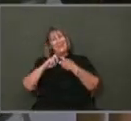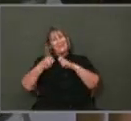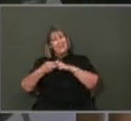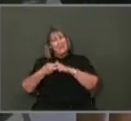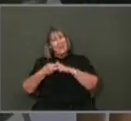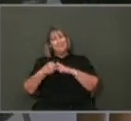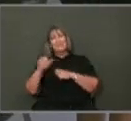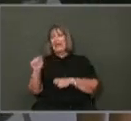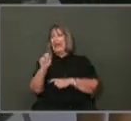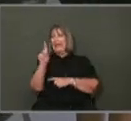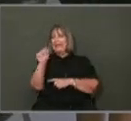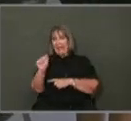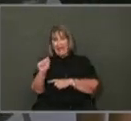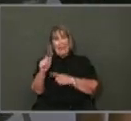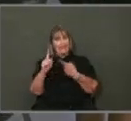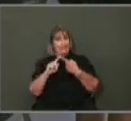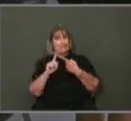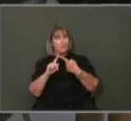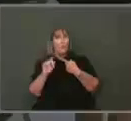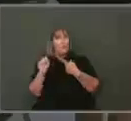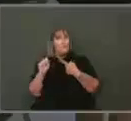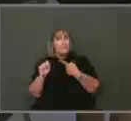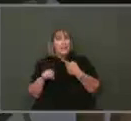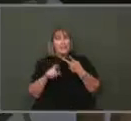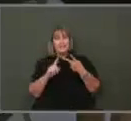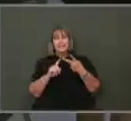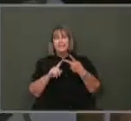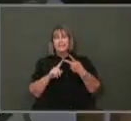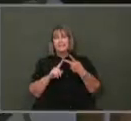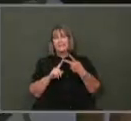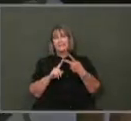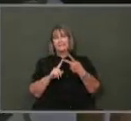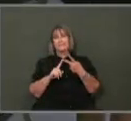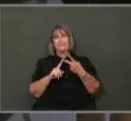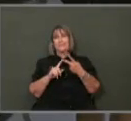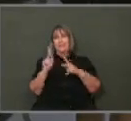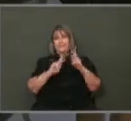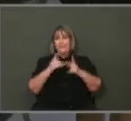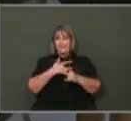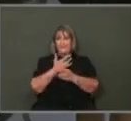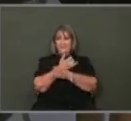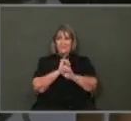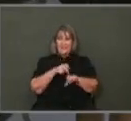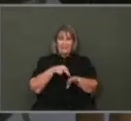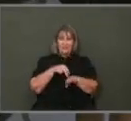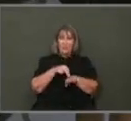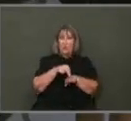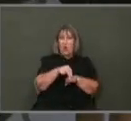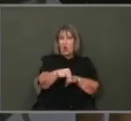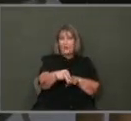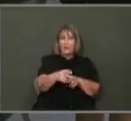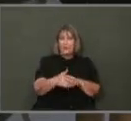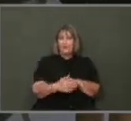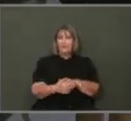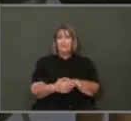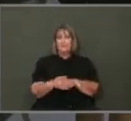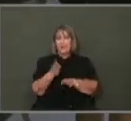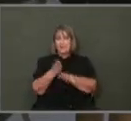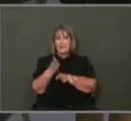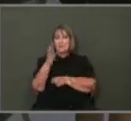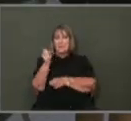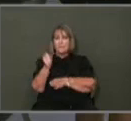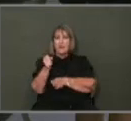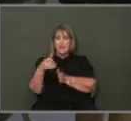like ADA compliance, of course, is a big one, but also making sure that people feel safe when they're walking on all these sidewalks, making sure that the bus